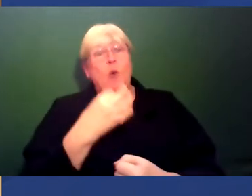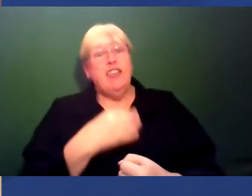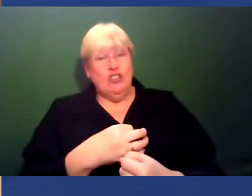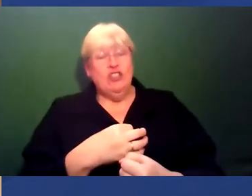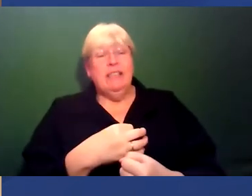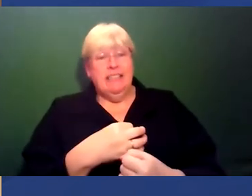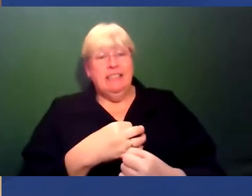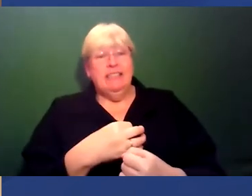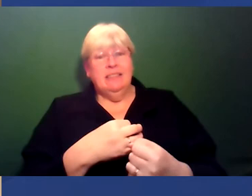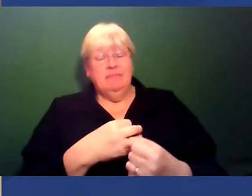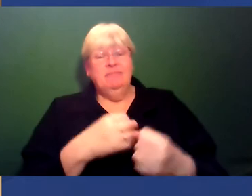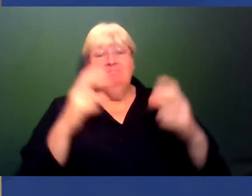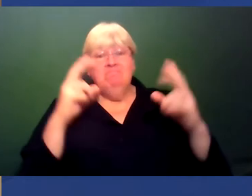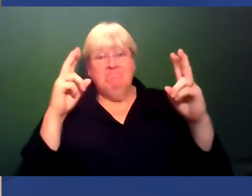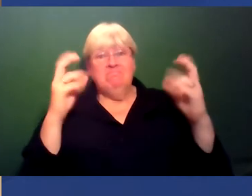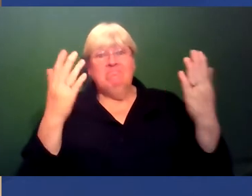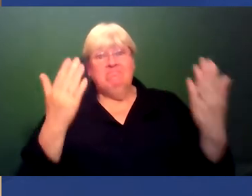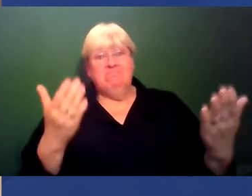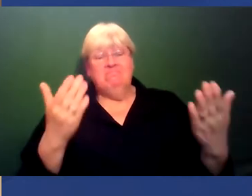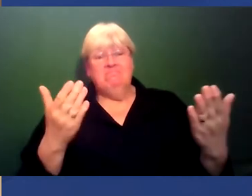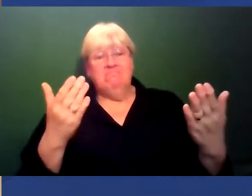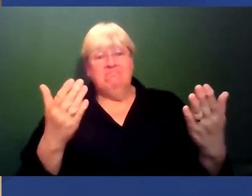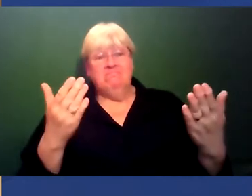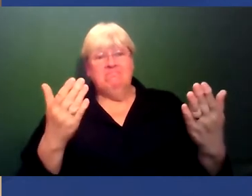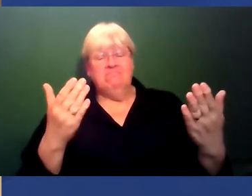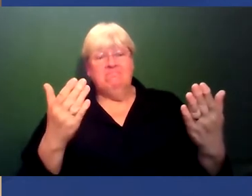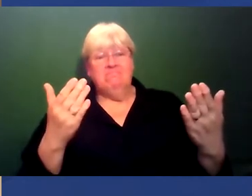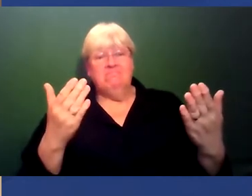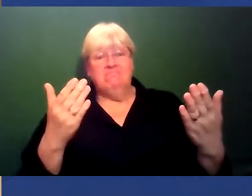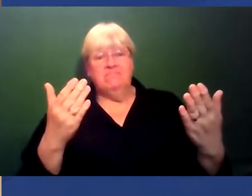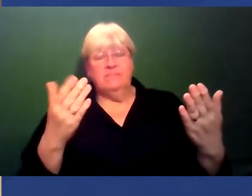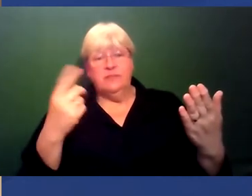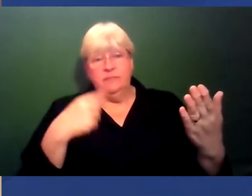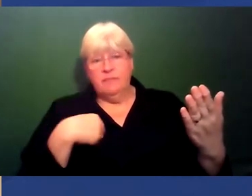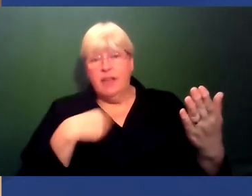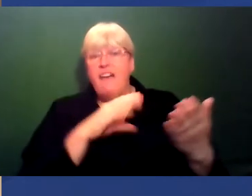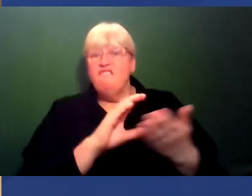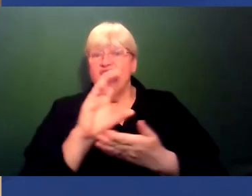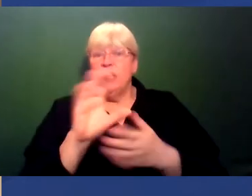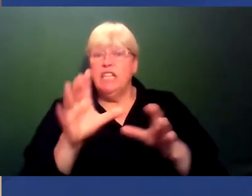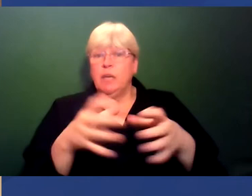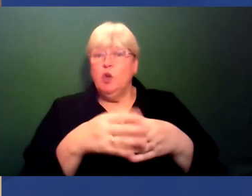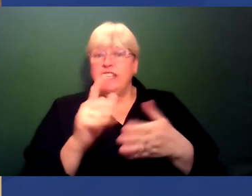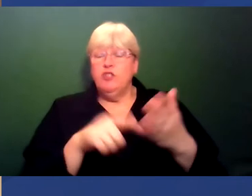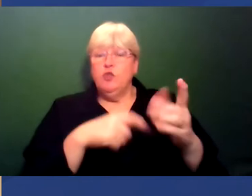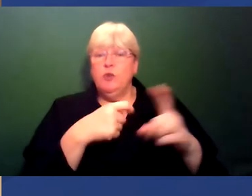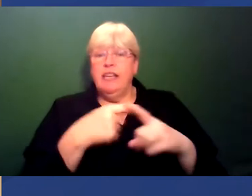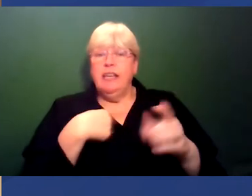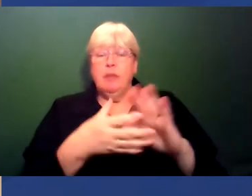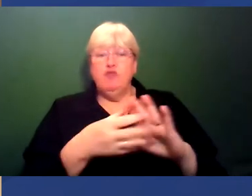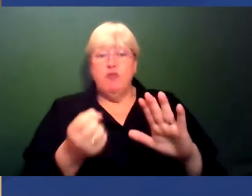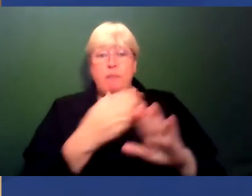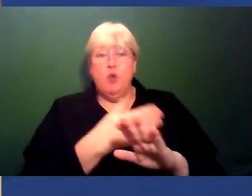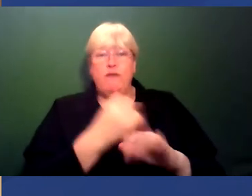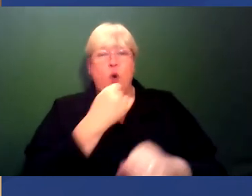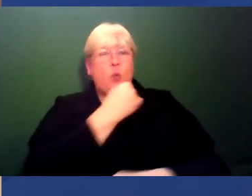some people on the call may or may not know, but some of the funding bodies in the UK have recently sort of removed that or weakened